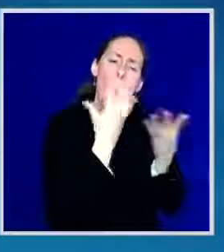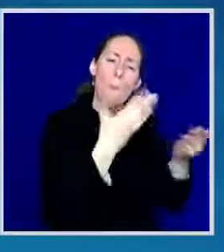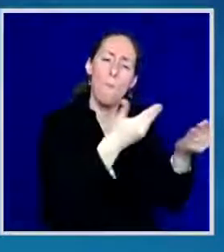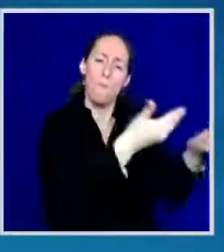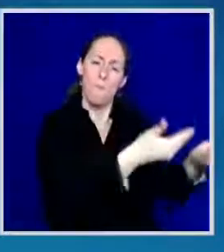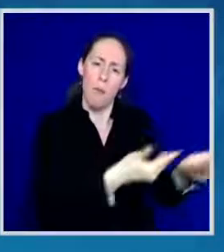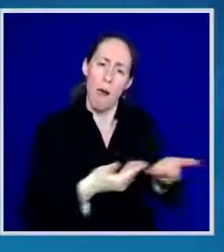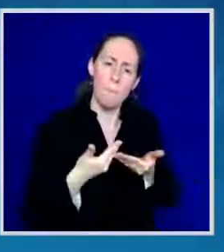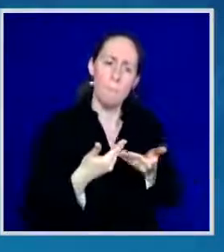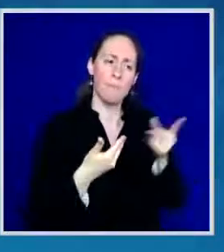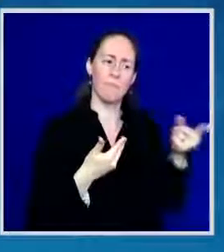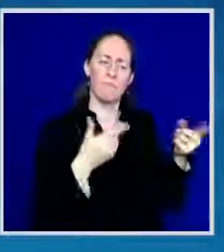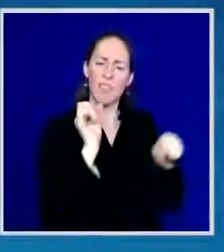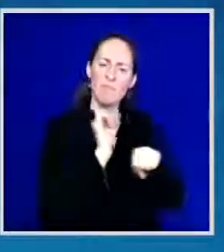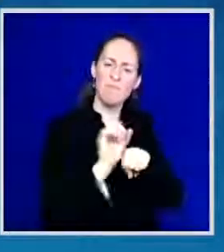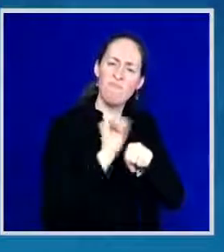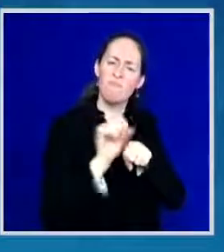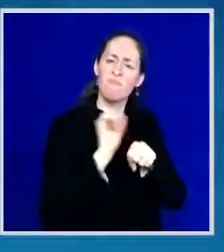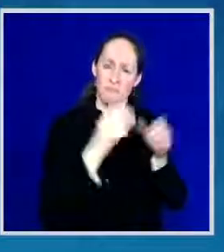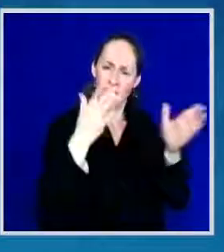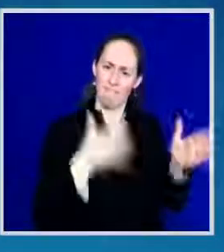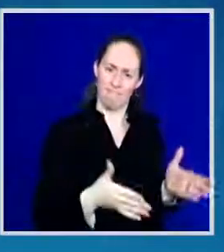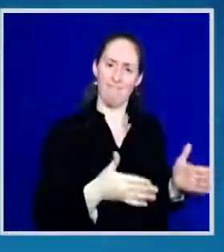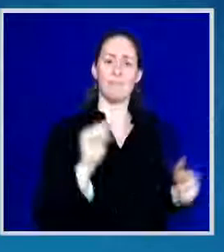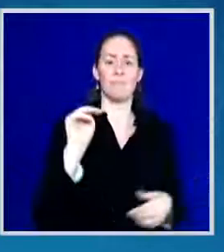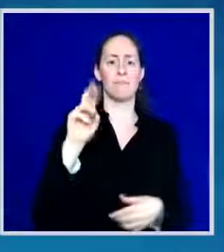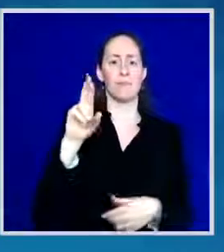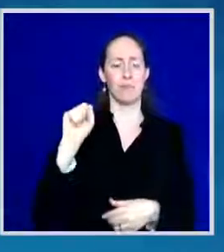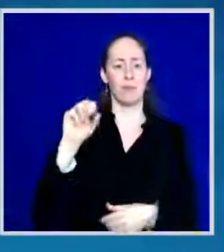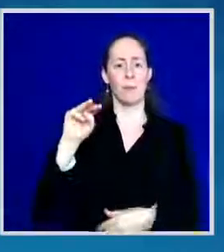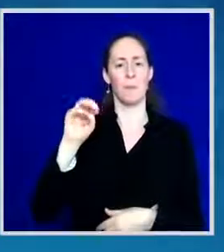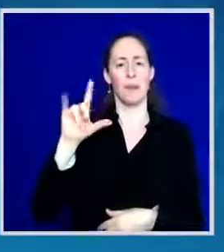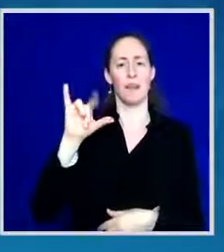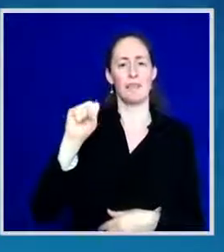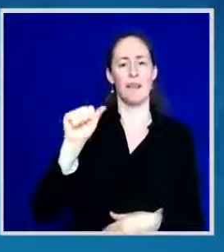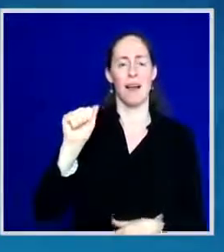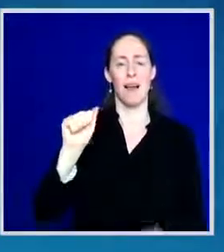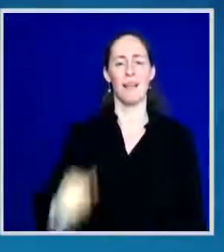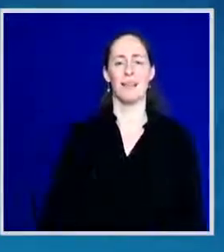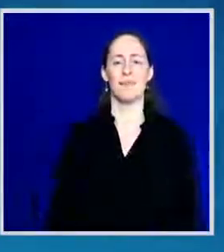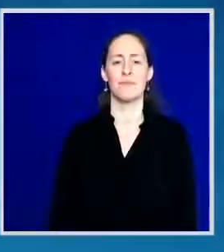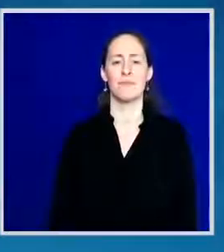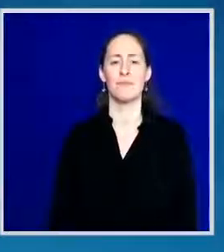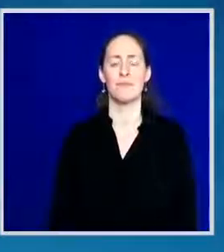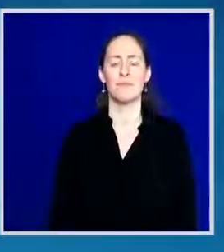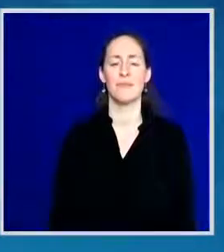every sense, Miss Melissa Wesby. Thank you.